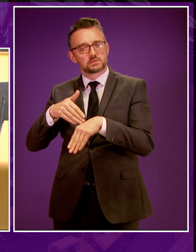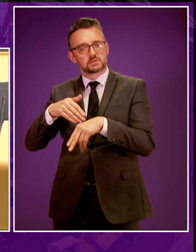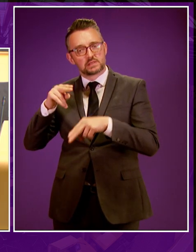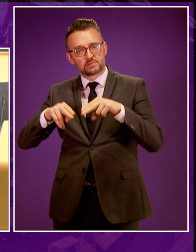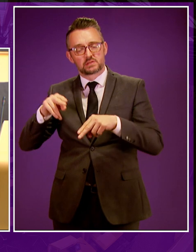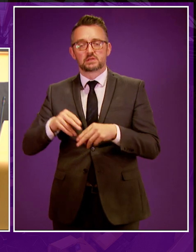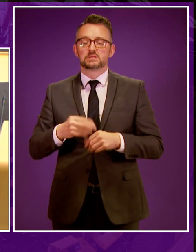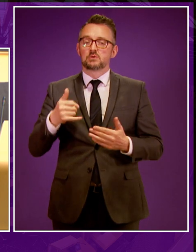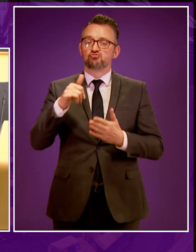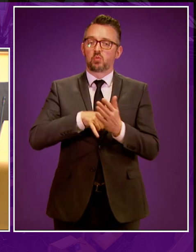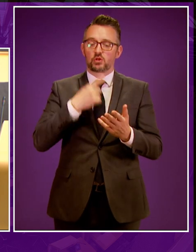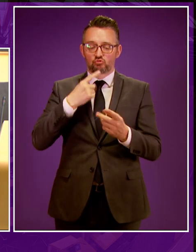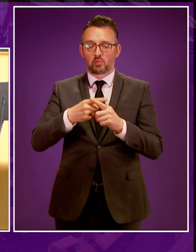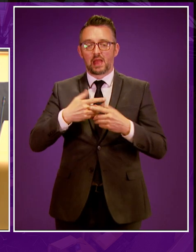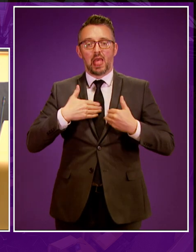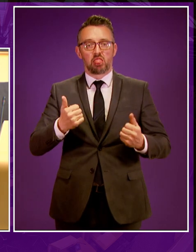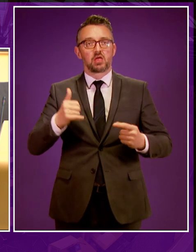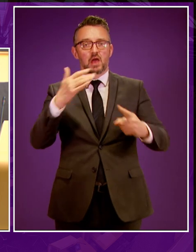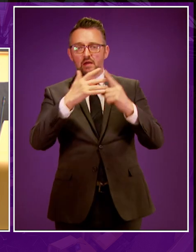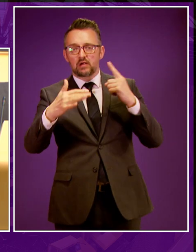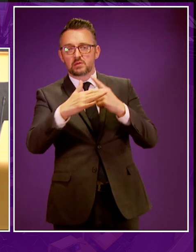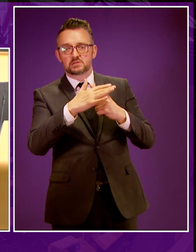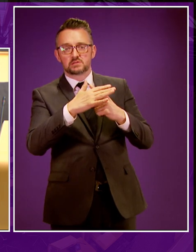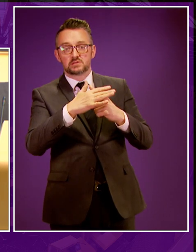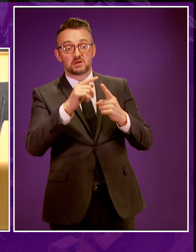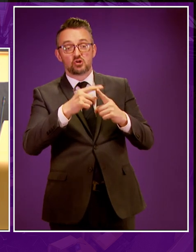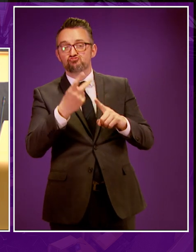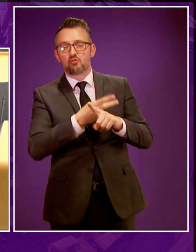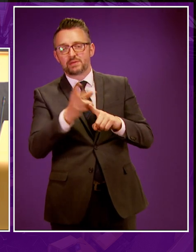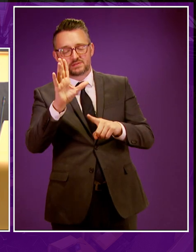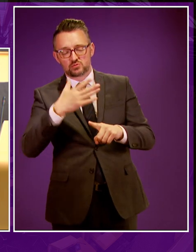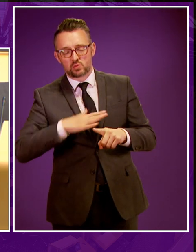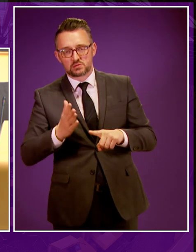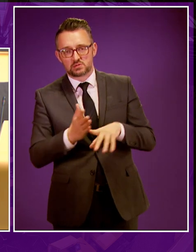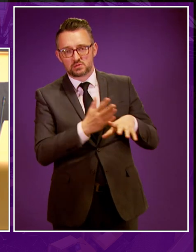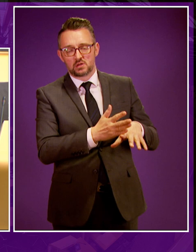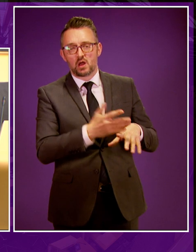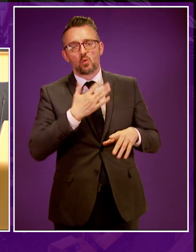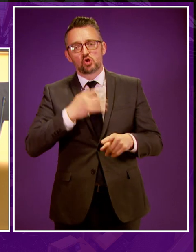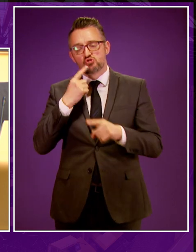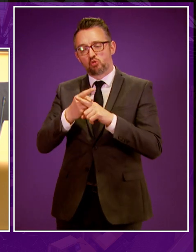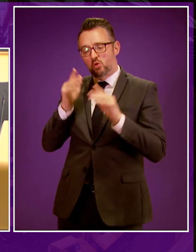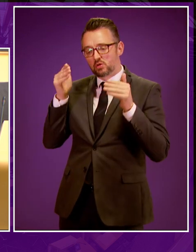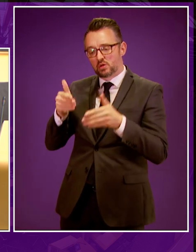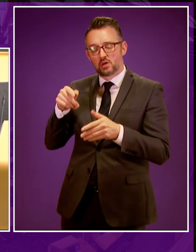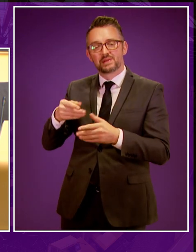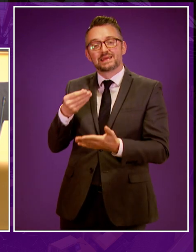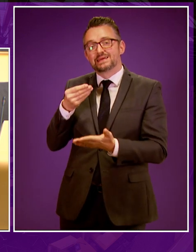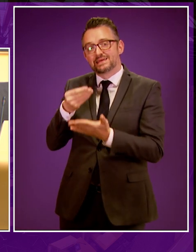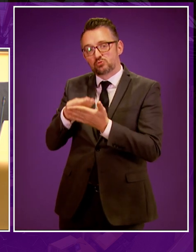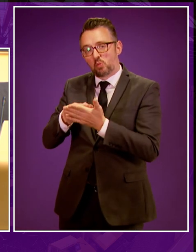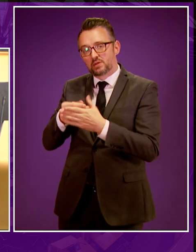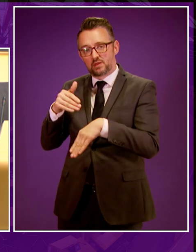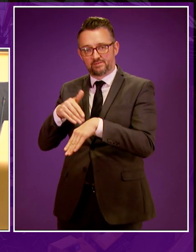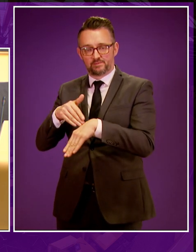Others have touched on health and the environment and I don't want to repeat that, but I want to talk exclusively about the economic